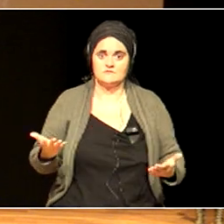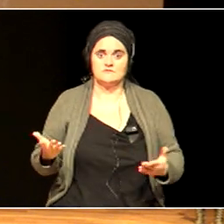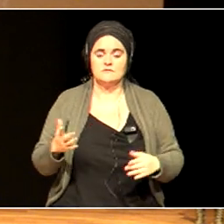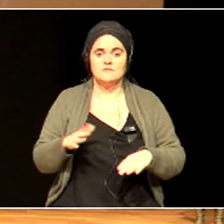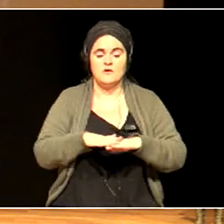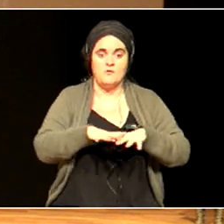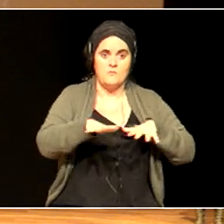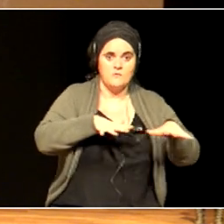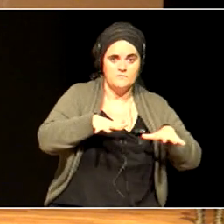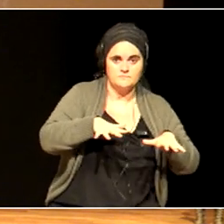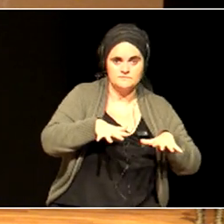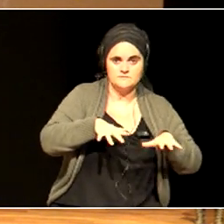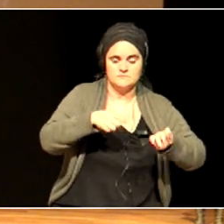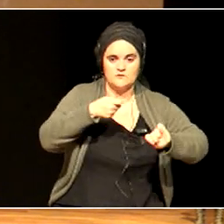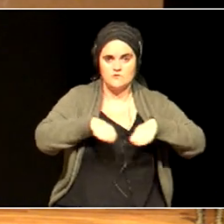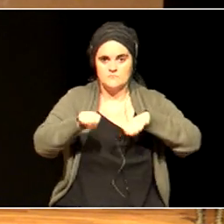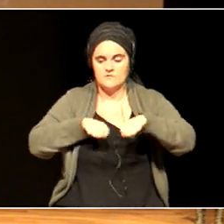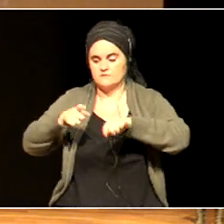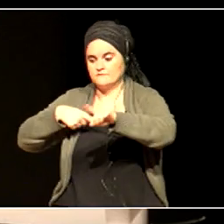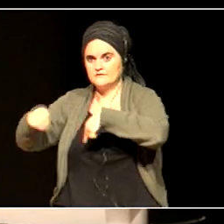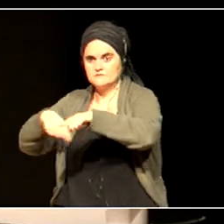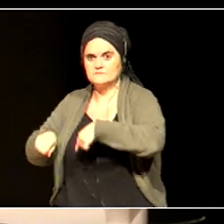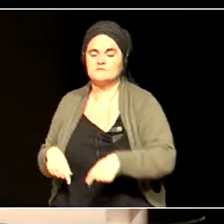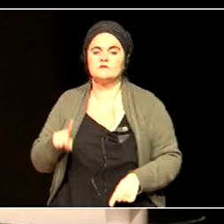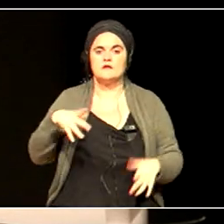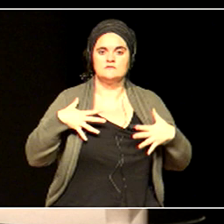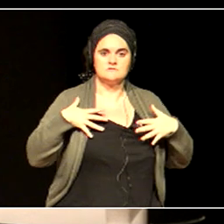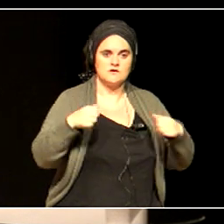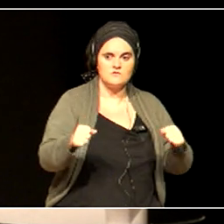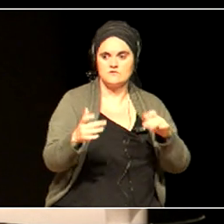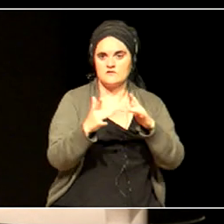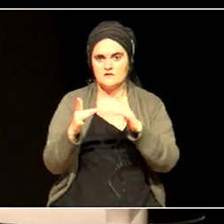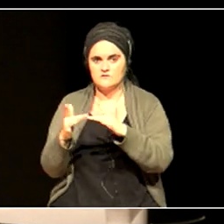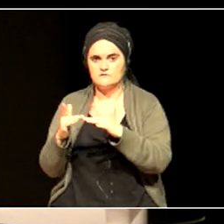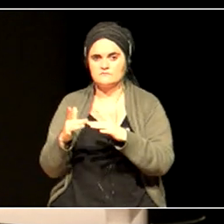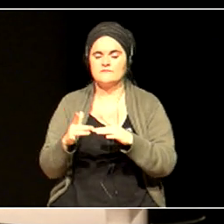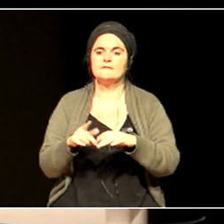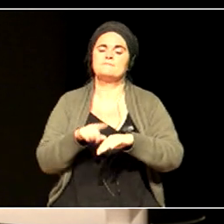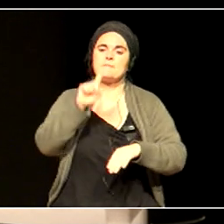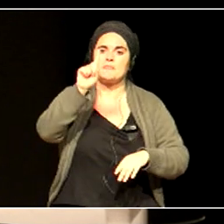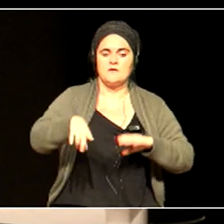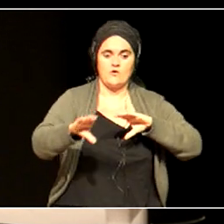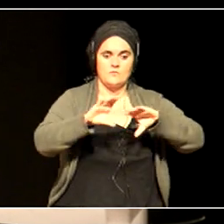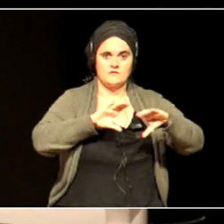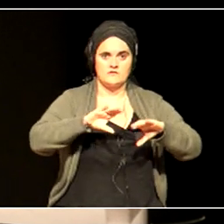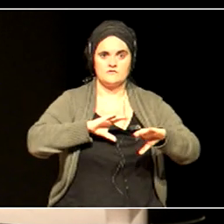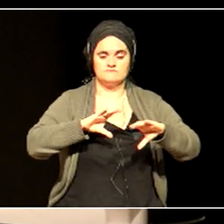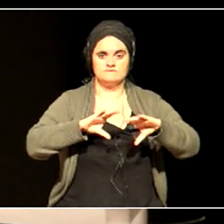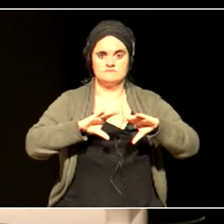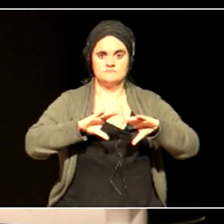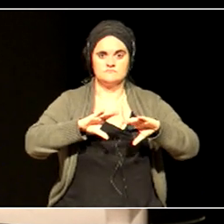Health and relationships. Communication and communication technology. Literature,